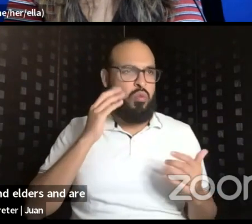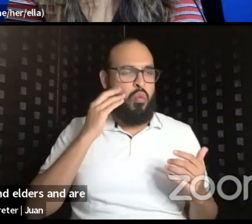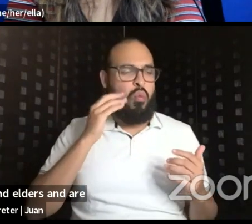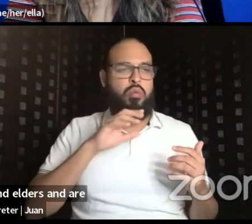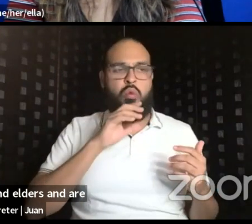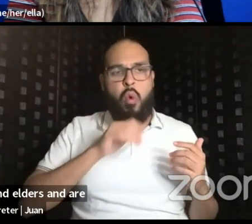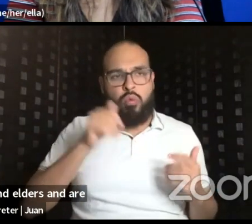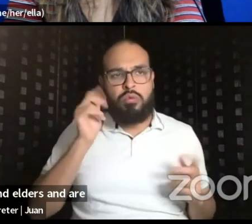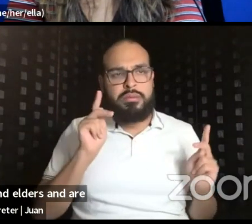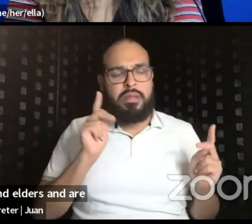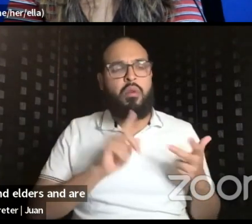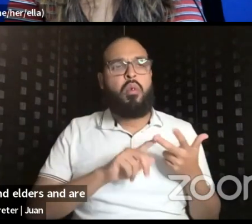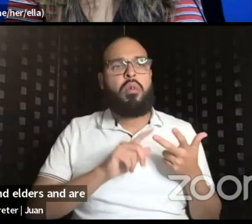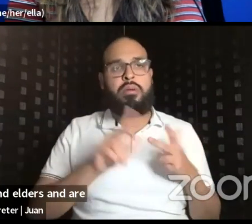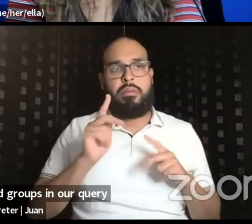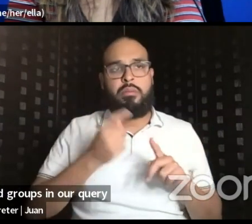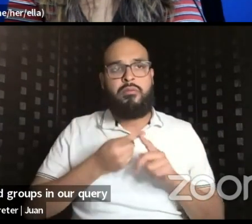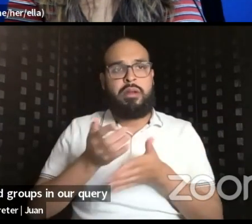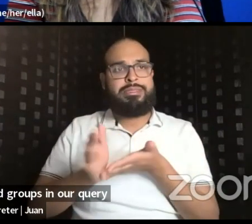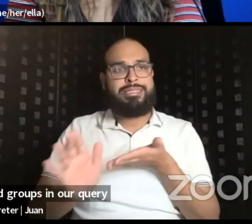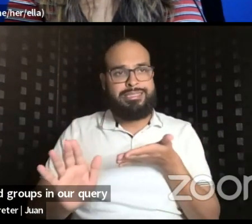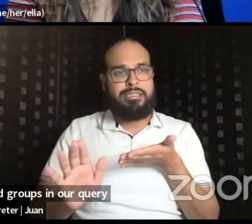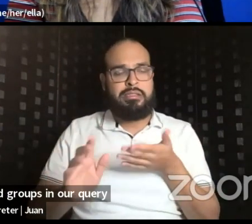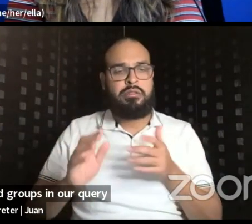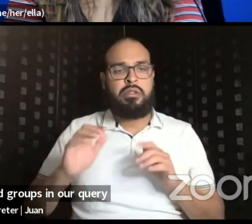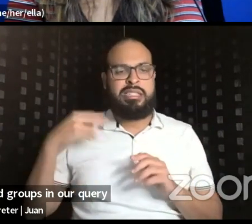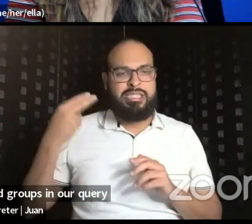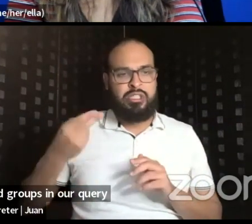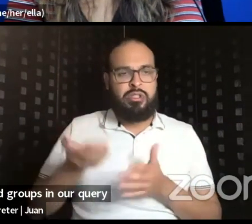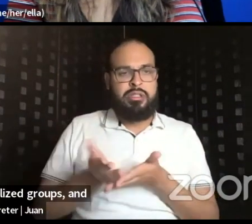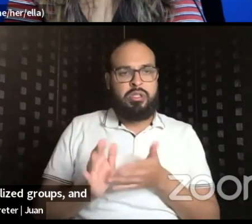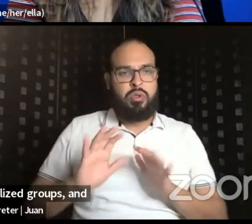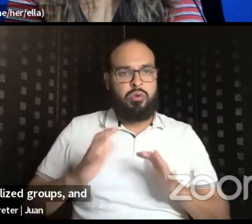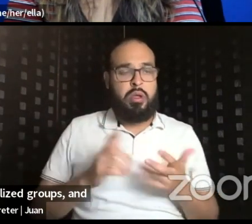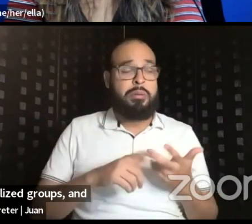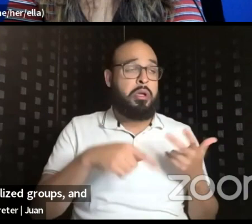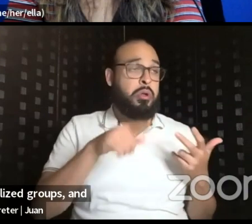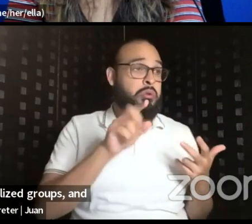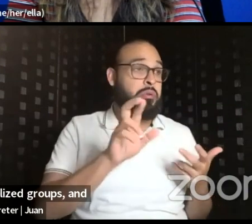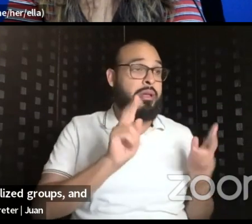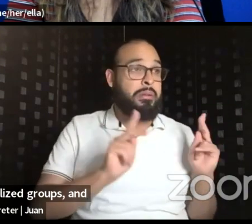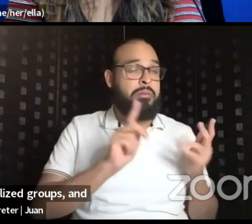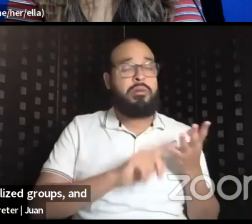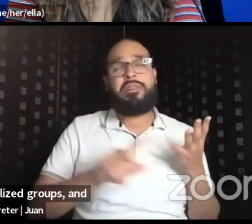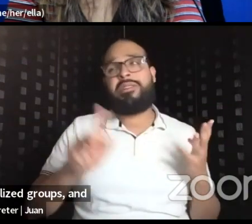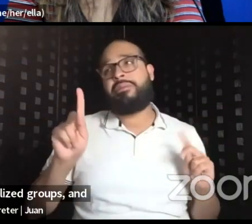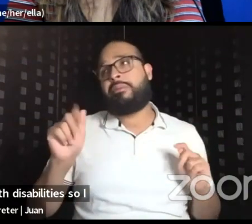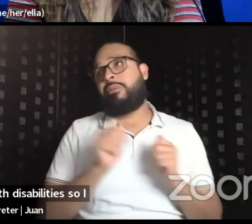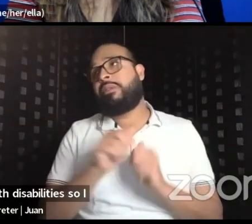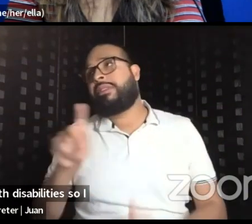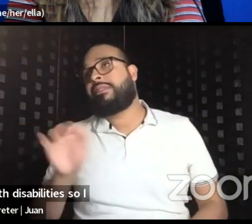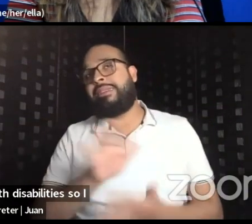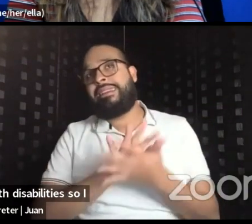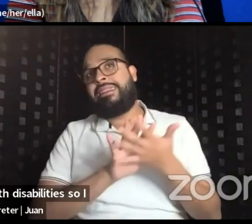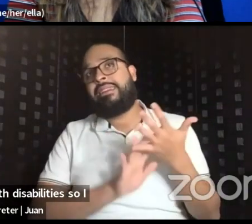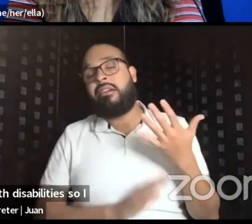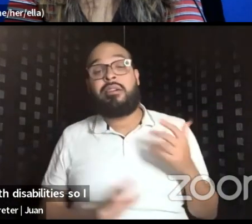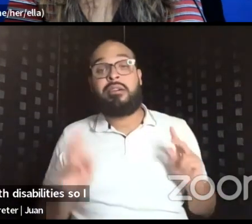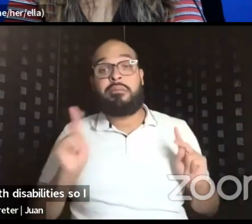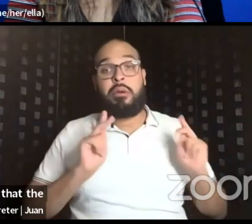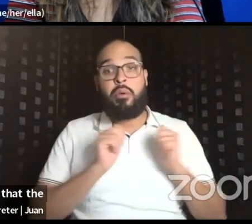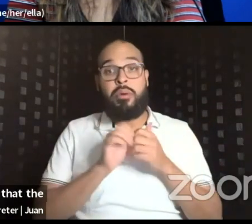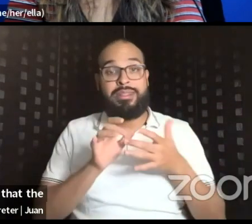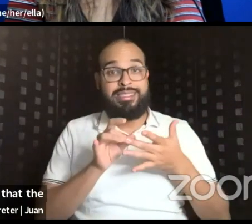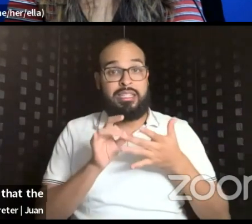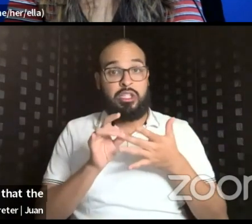marginalized groups and are queer people and are people with disabilities. So I think that also making sure that the people in leadership are